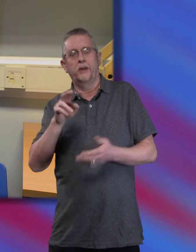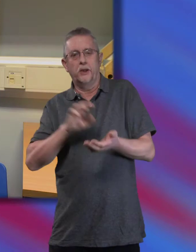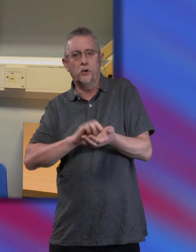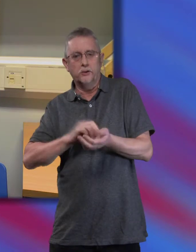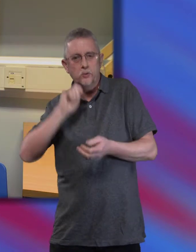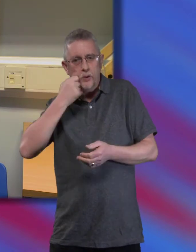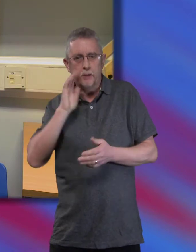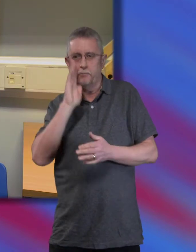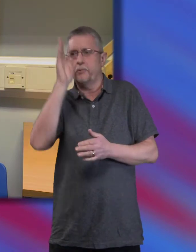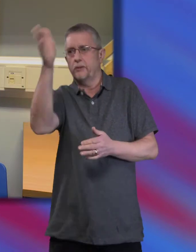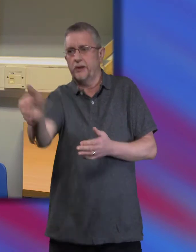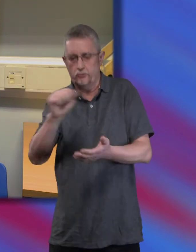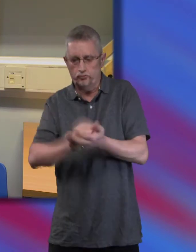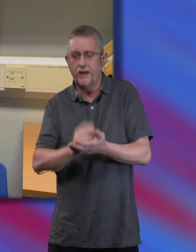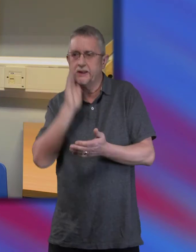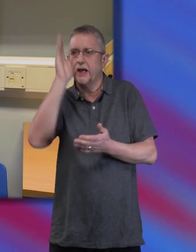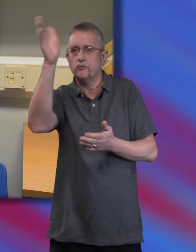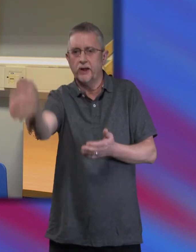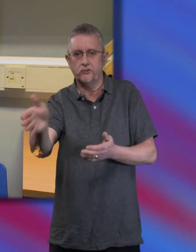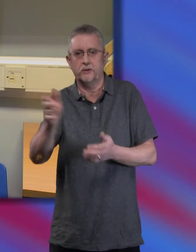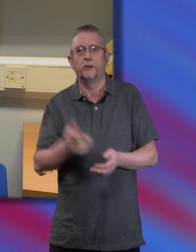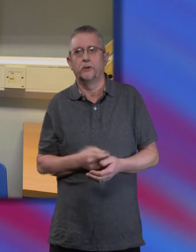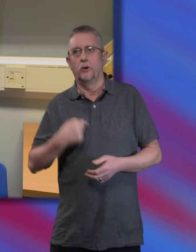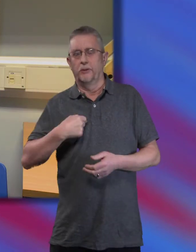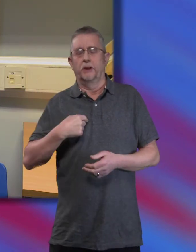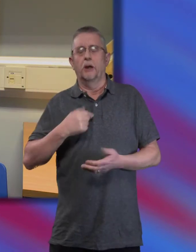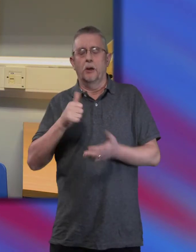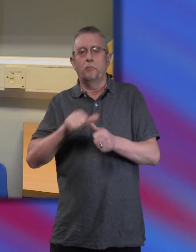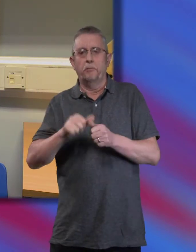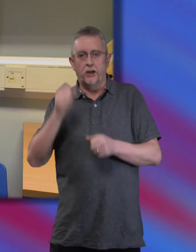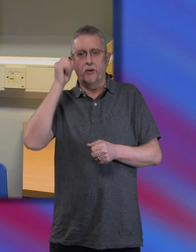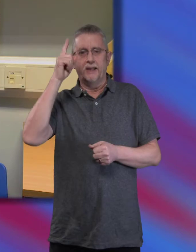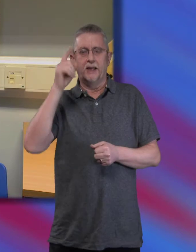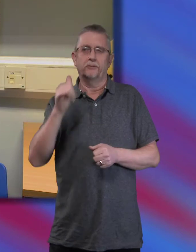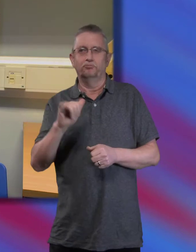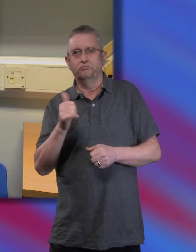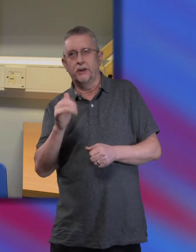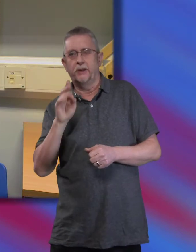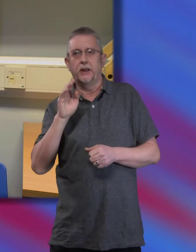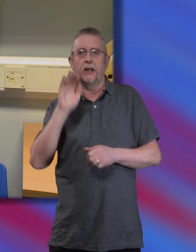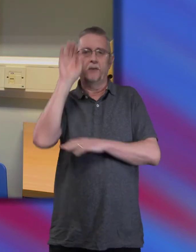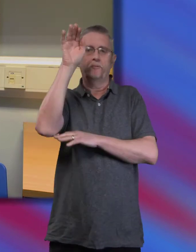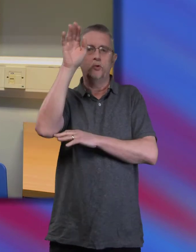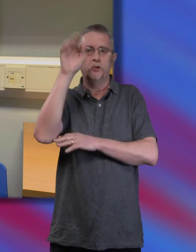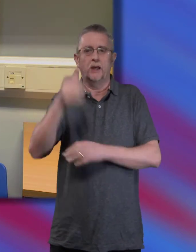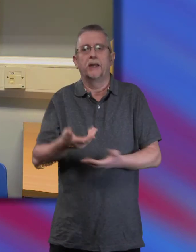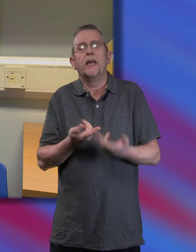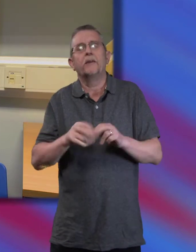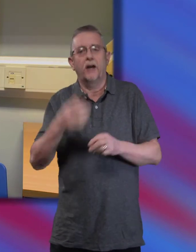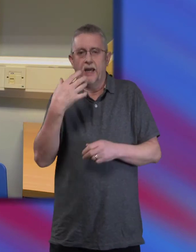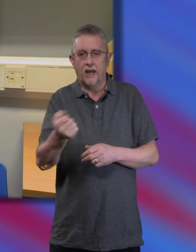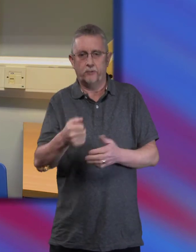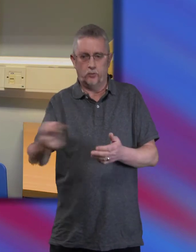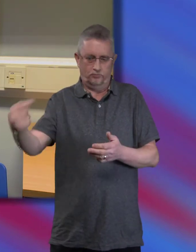and I'll have a much better view on maybe the future if I have to go